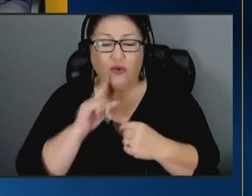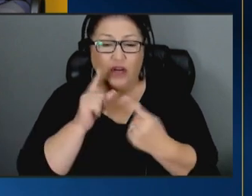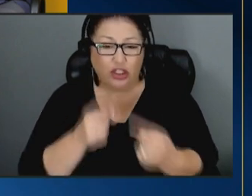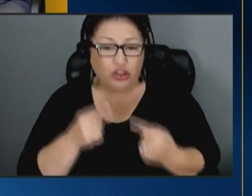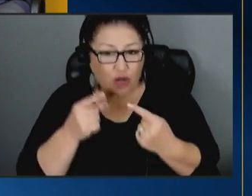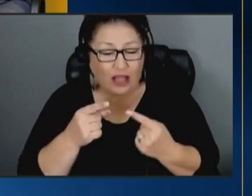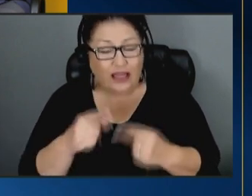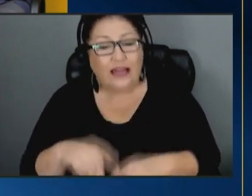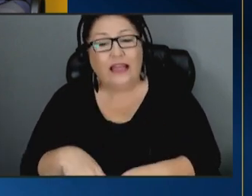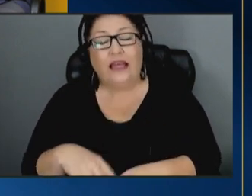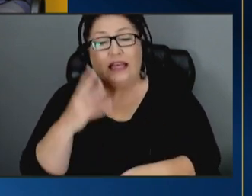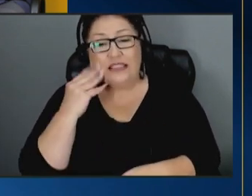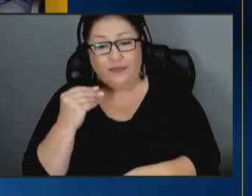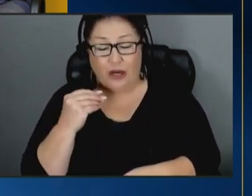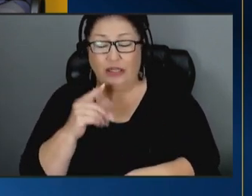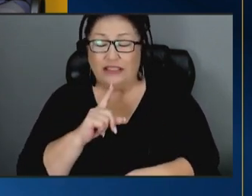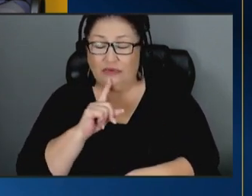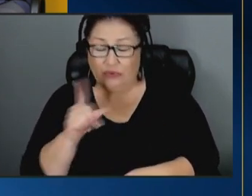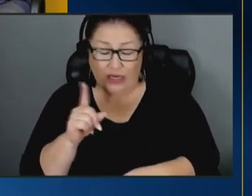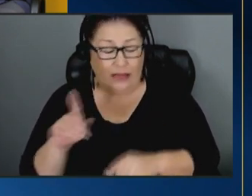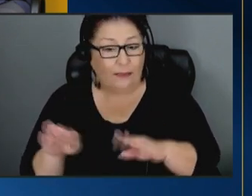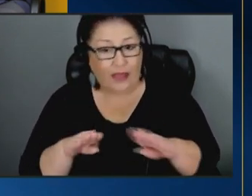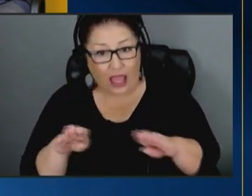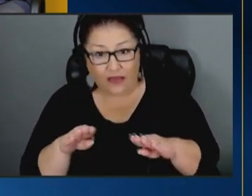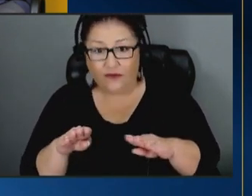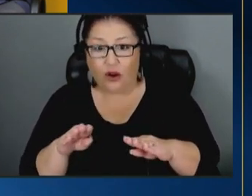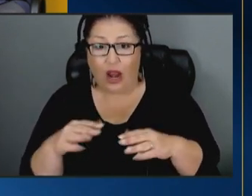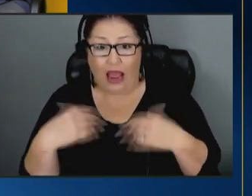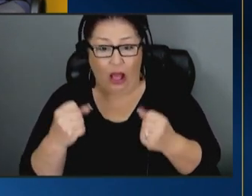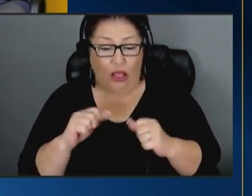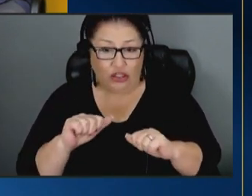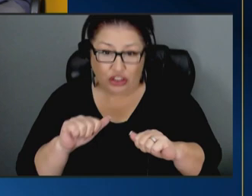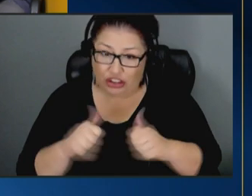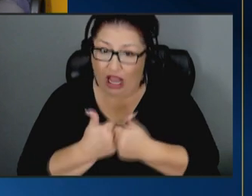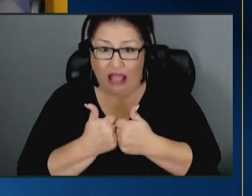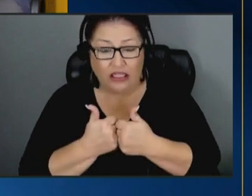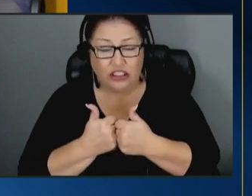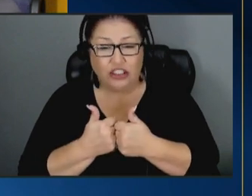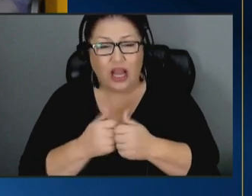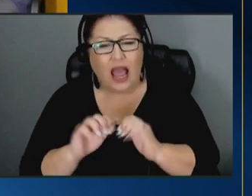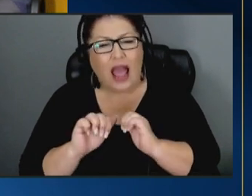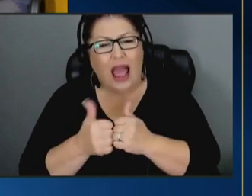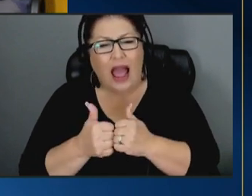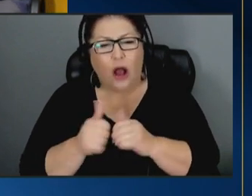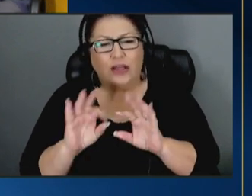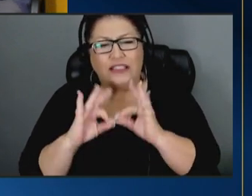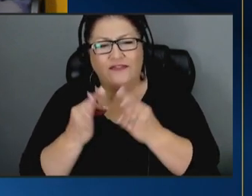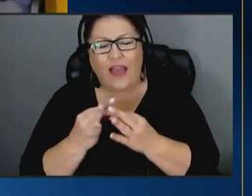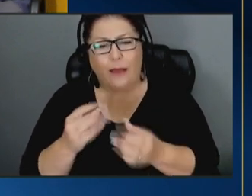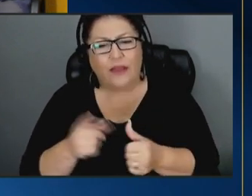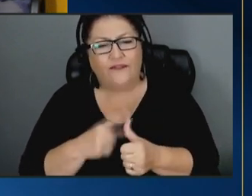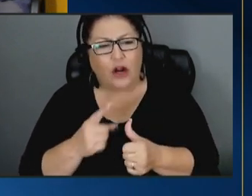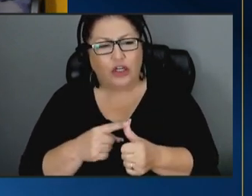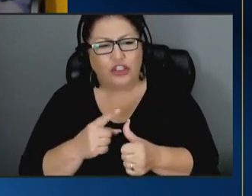significant behavioral health challenges how has the family first how has family first change the way you